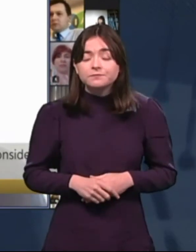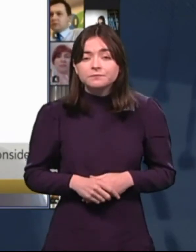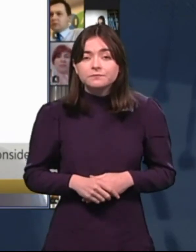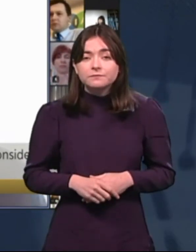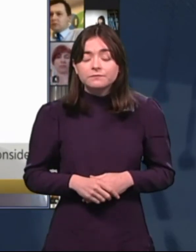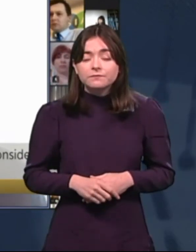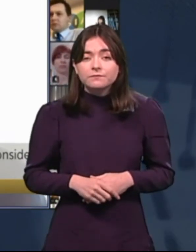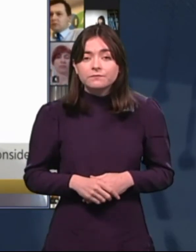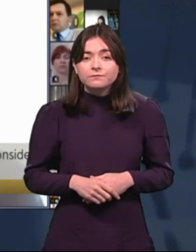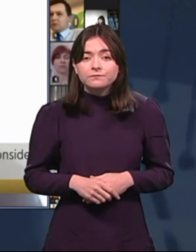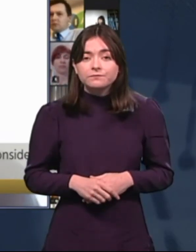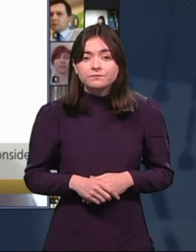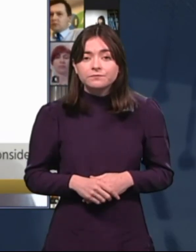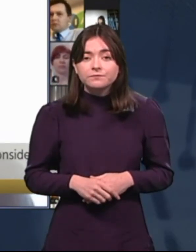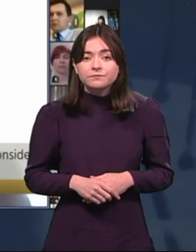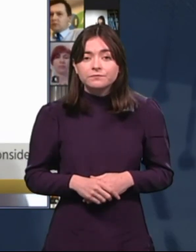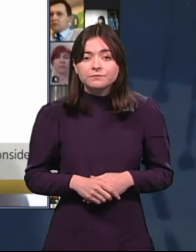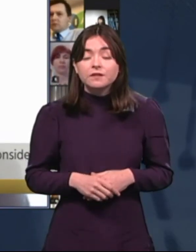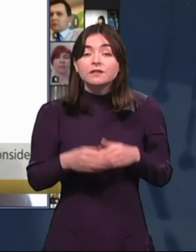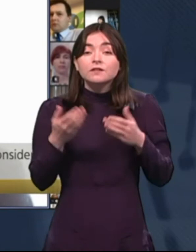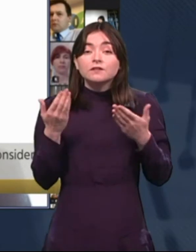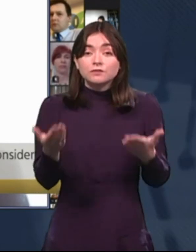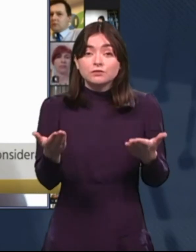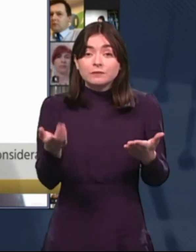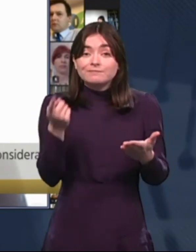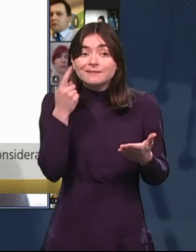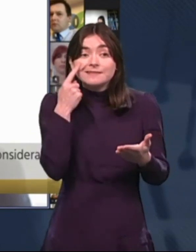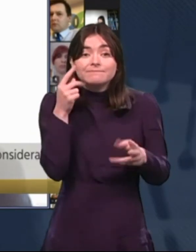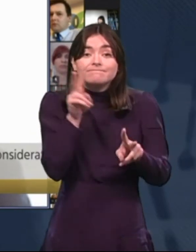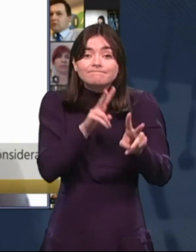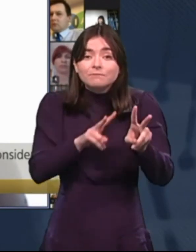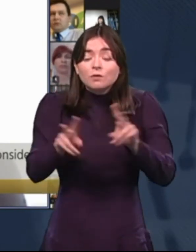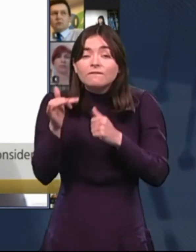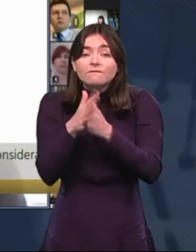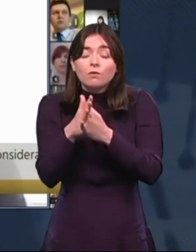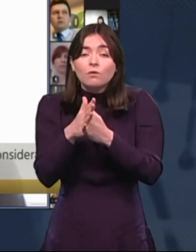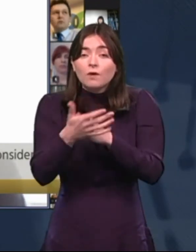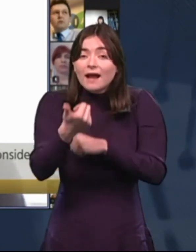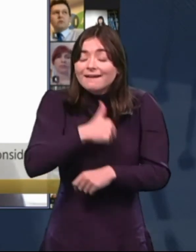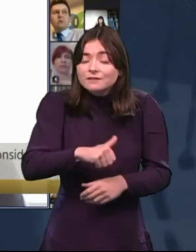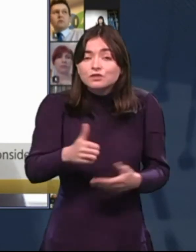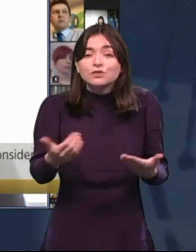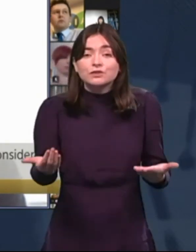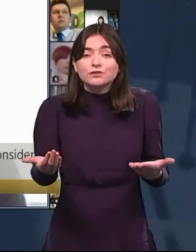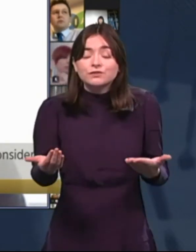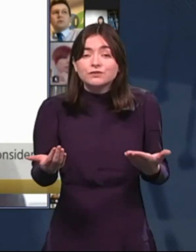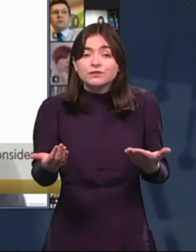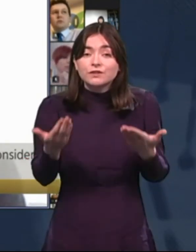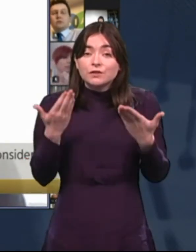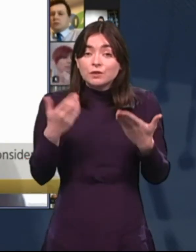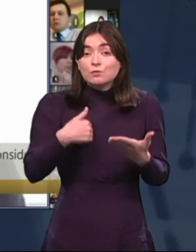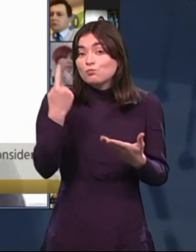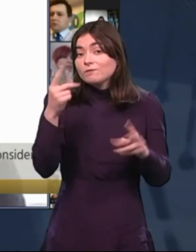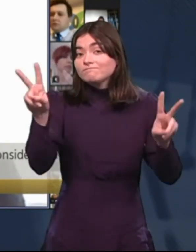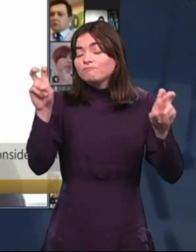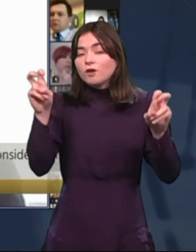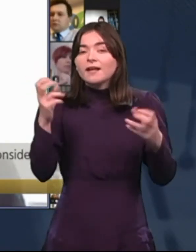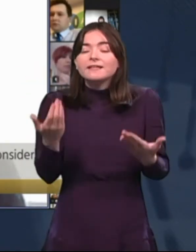During my, I suppose, tours around looking for answers, you know, a saying that came up